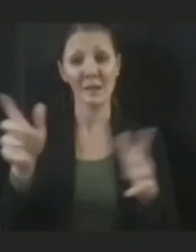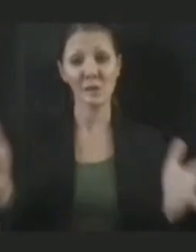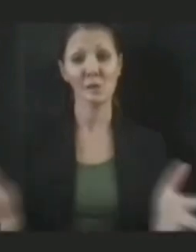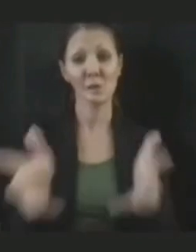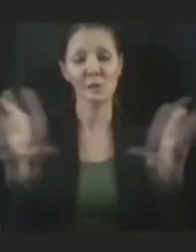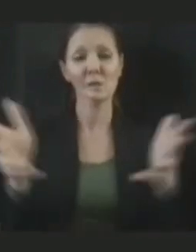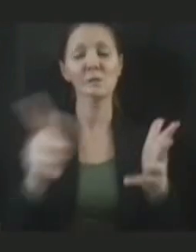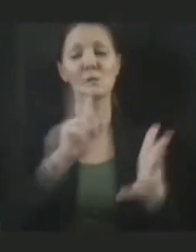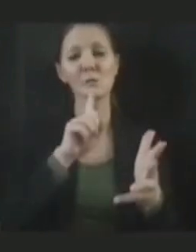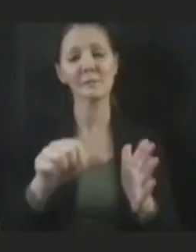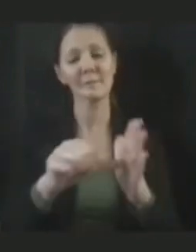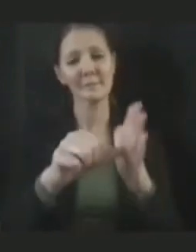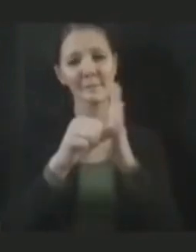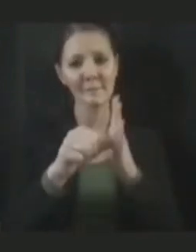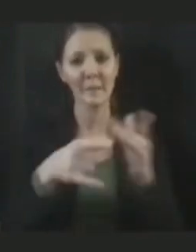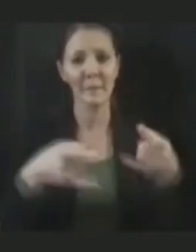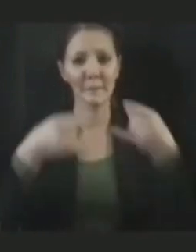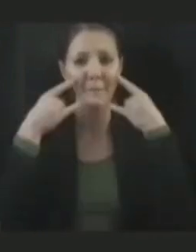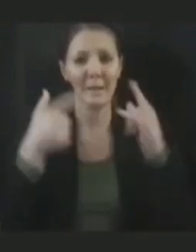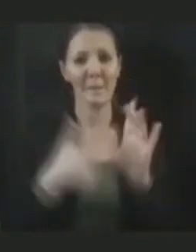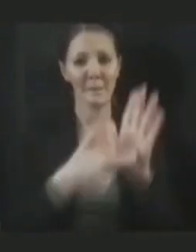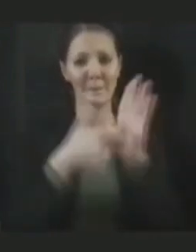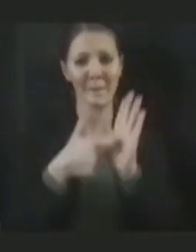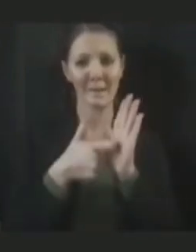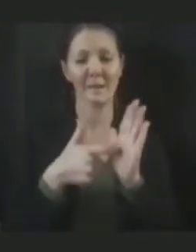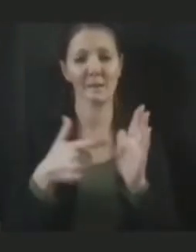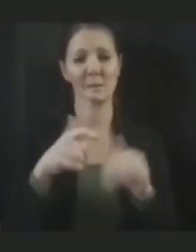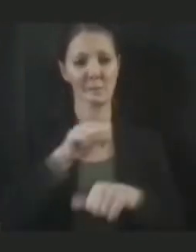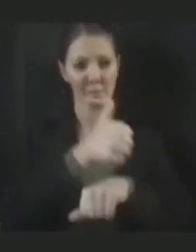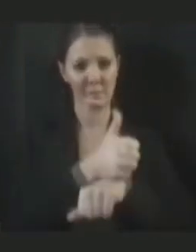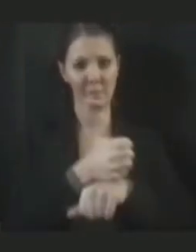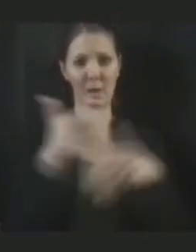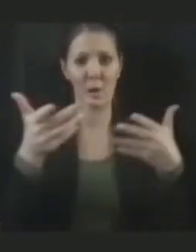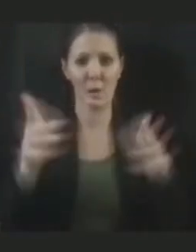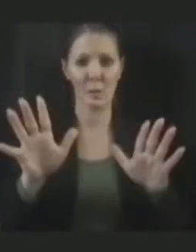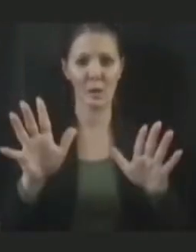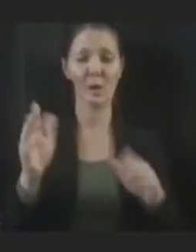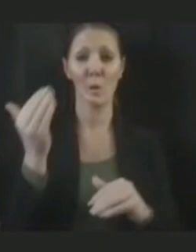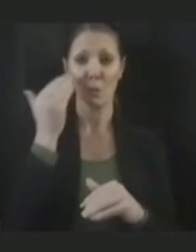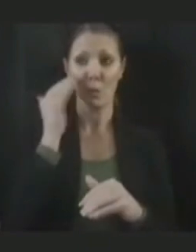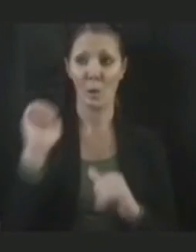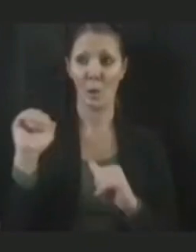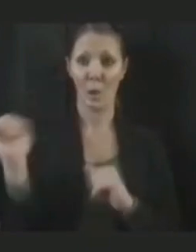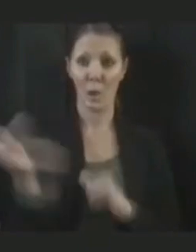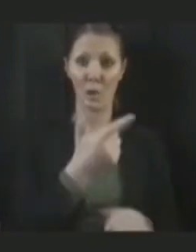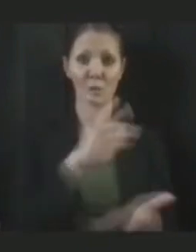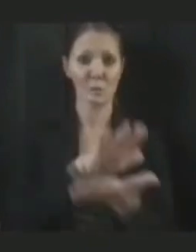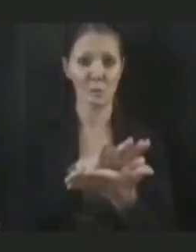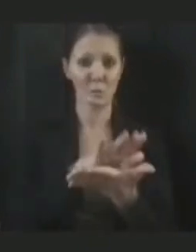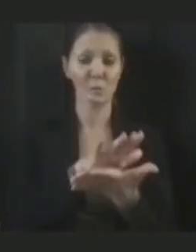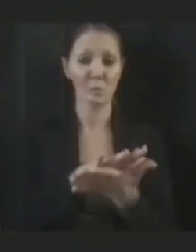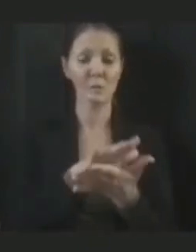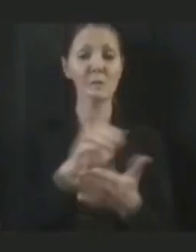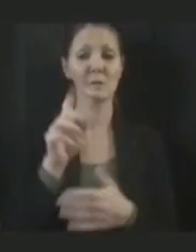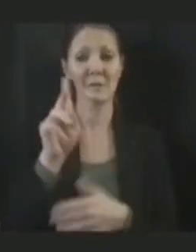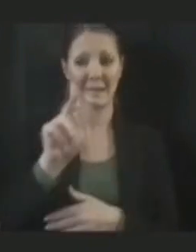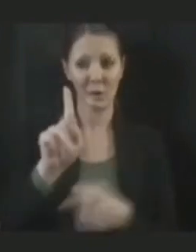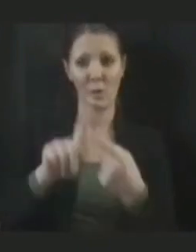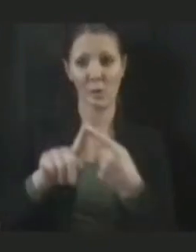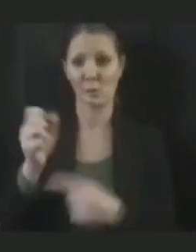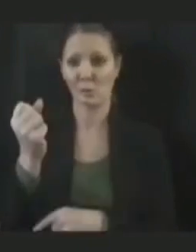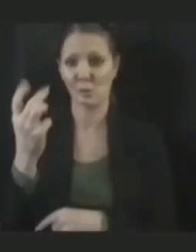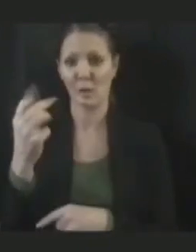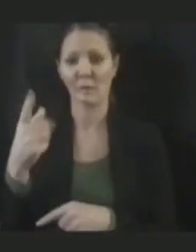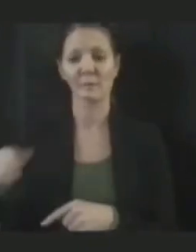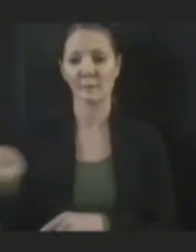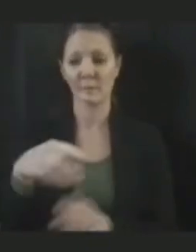the mask mandates that we have in place. As you know, everybody in our schools, K-12, those students are required to wear